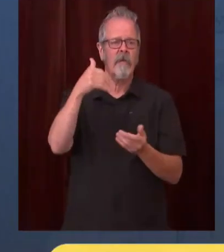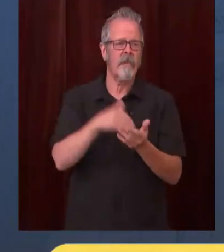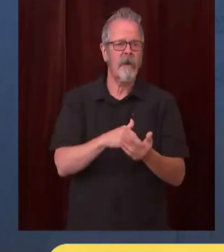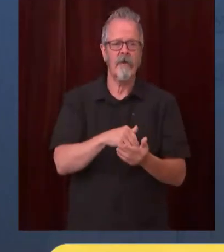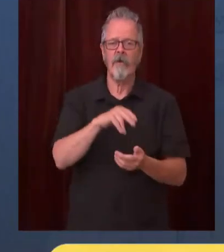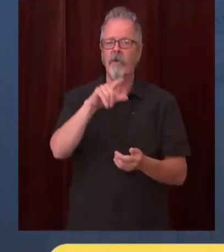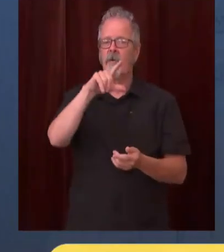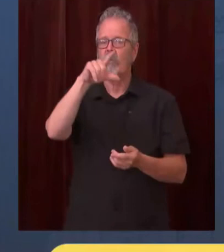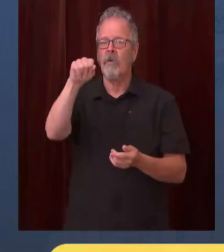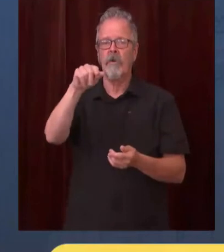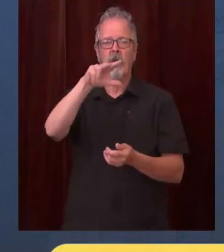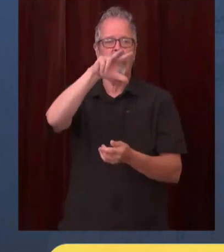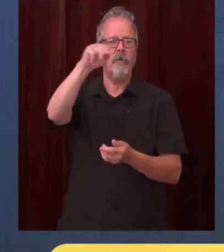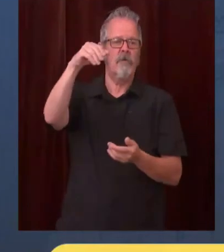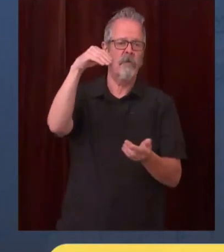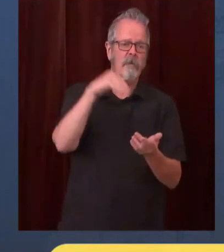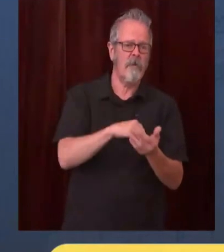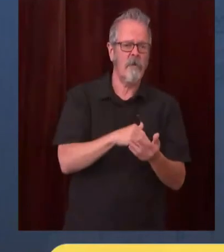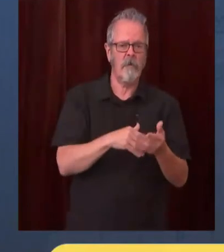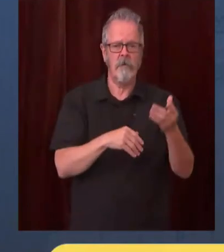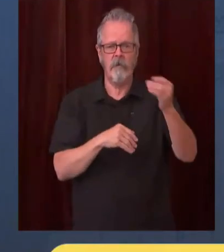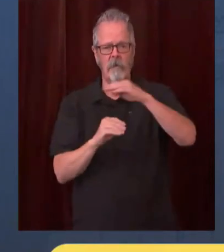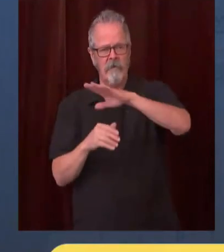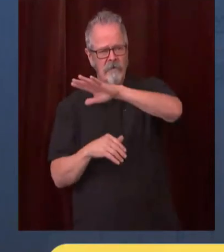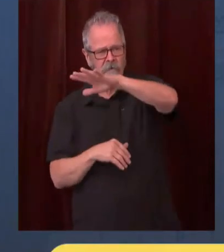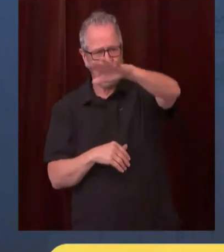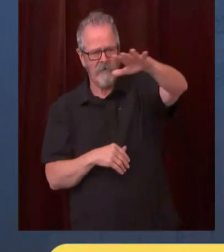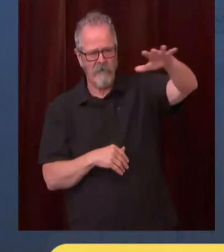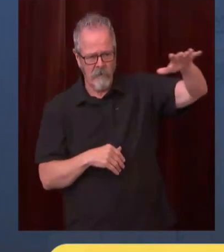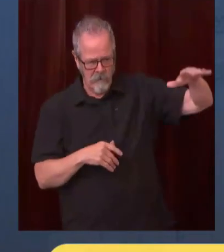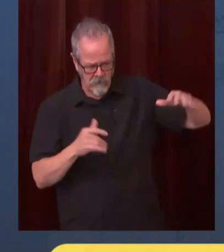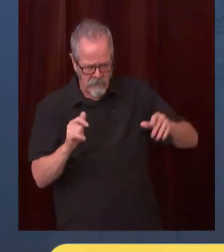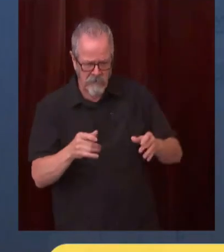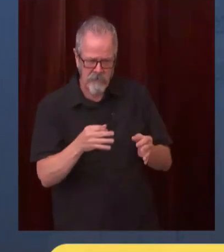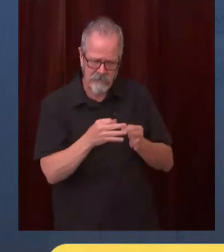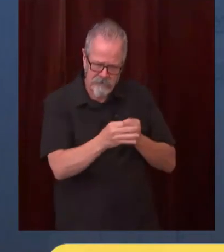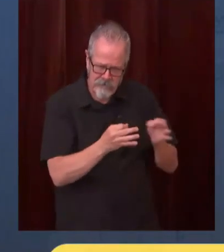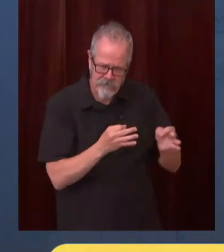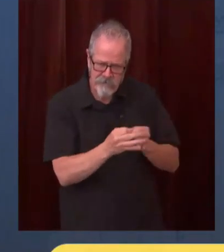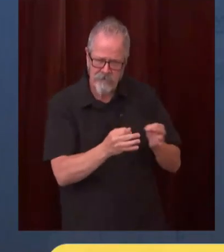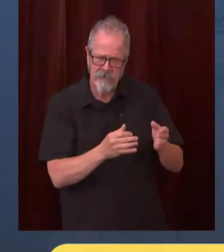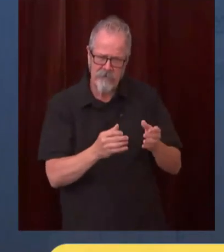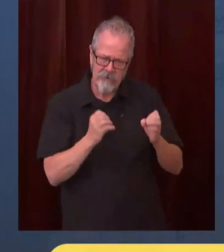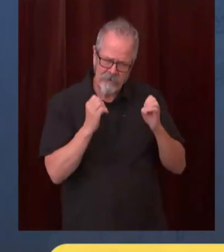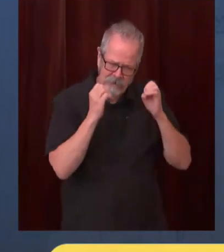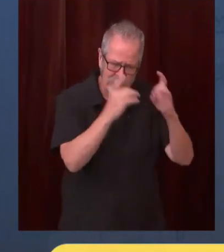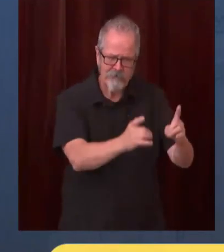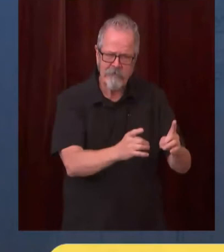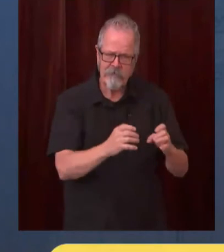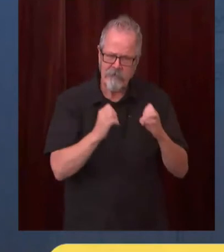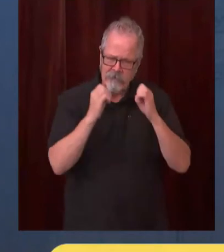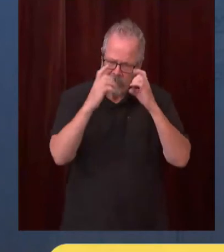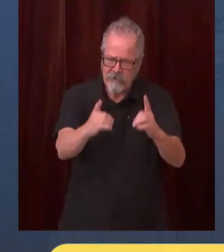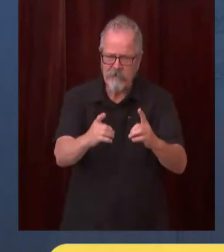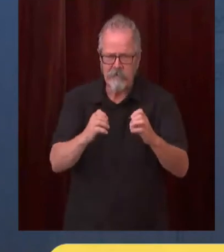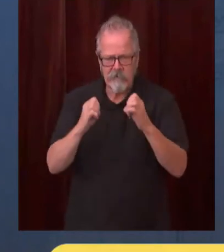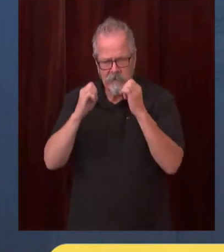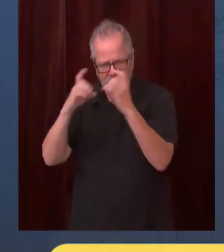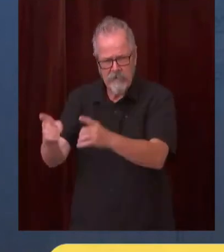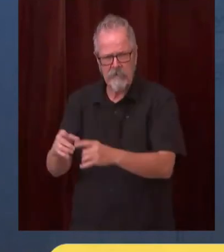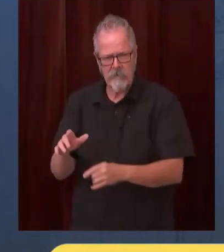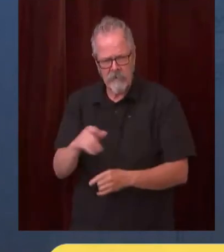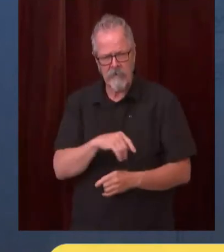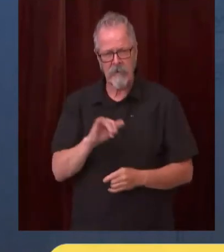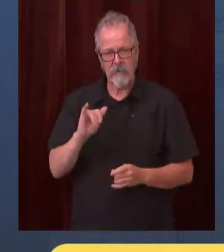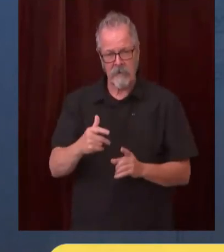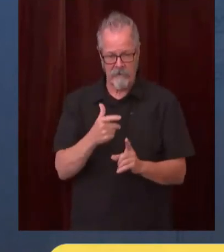is a miracle people have been looking for this product to work for us now many more employers